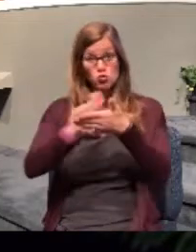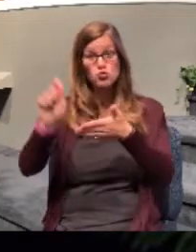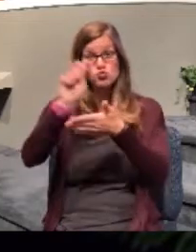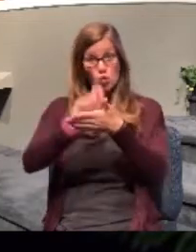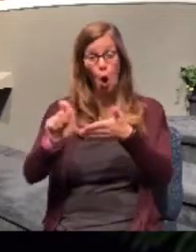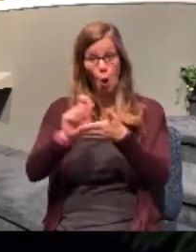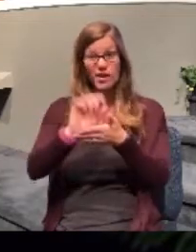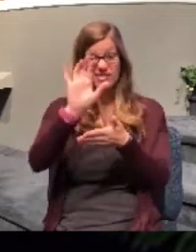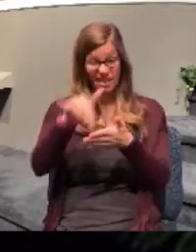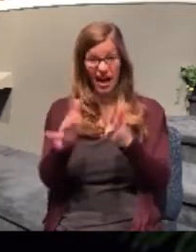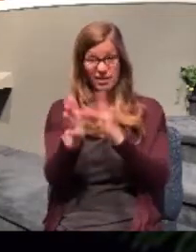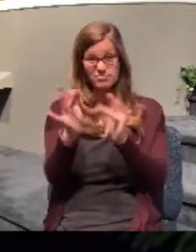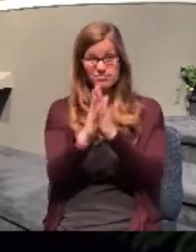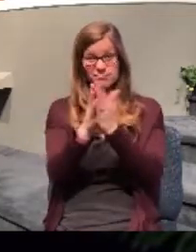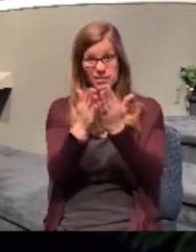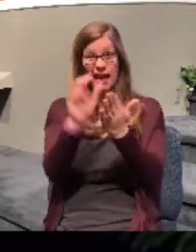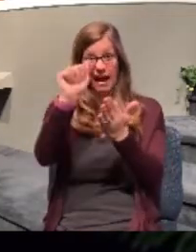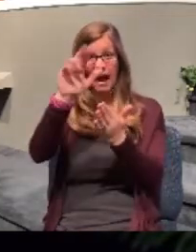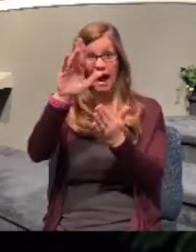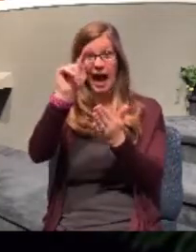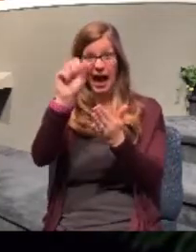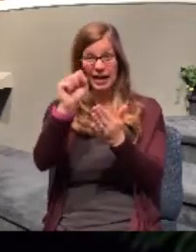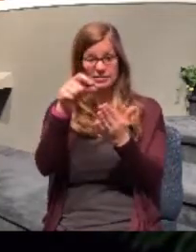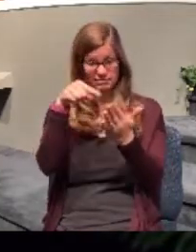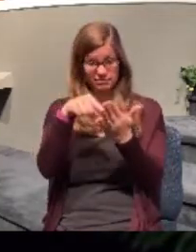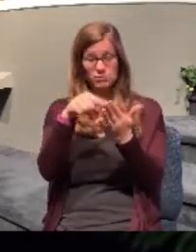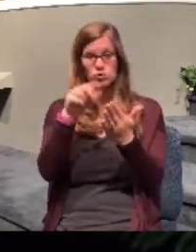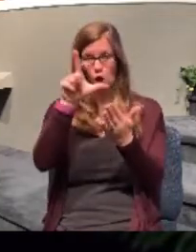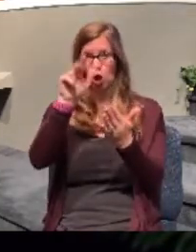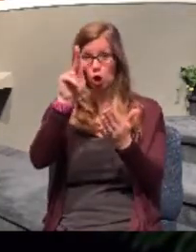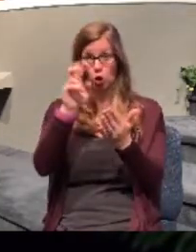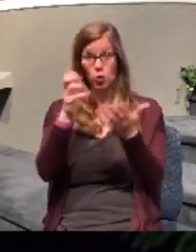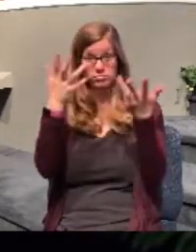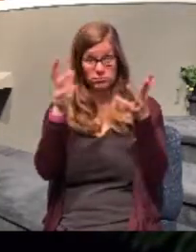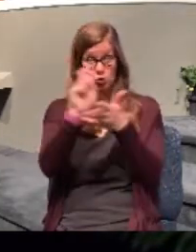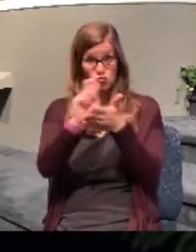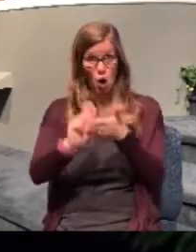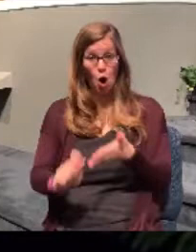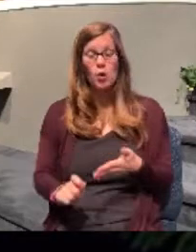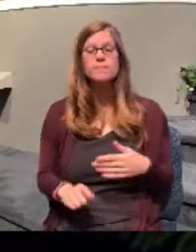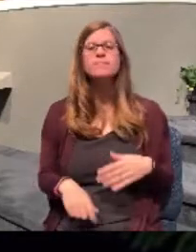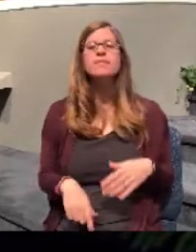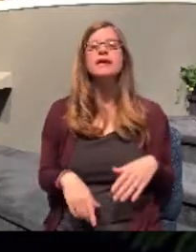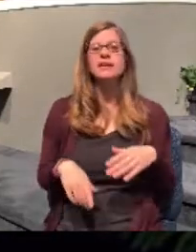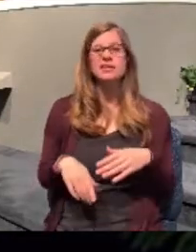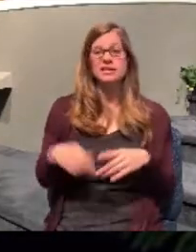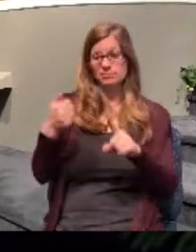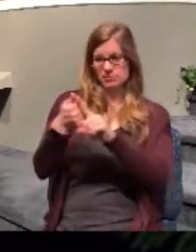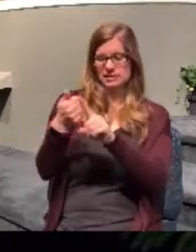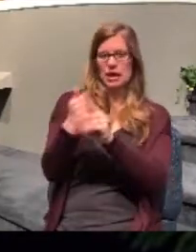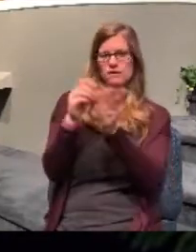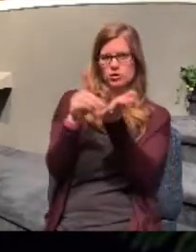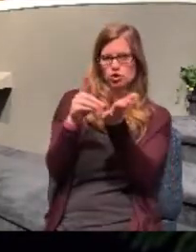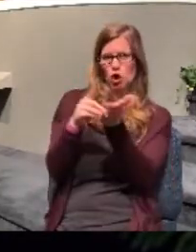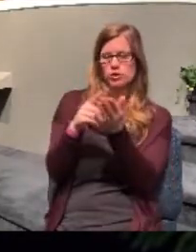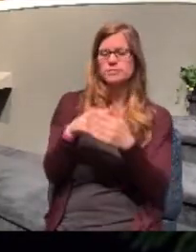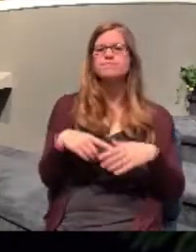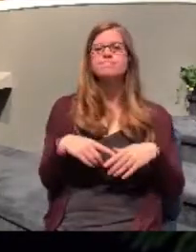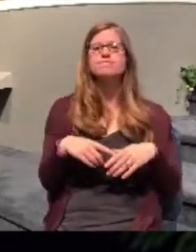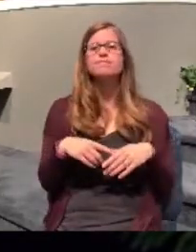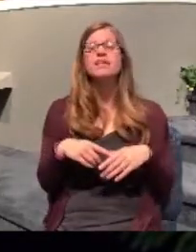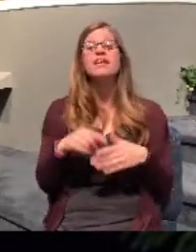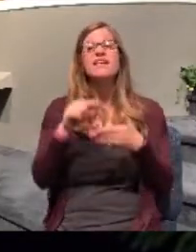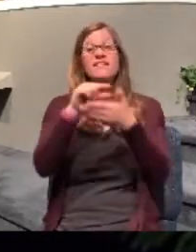Up until this point in the narrative, as you read it, Dr. Luke used the word they. But in verse